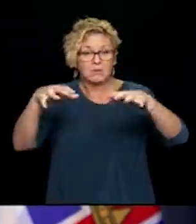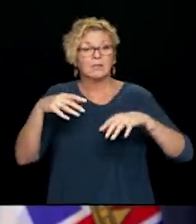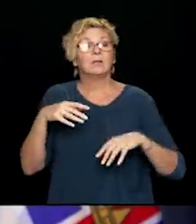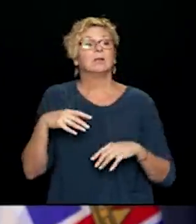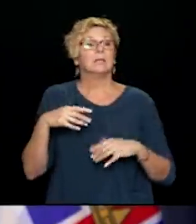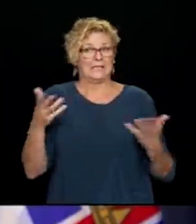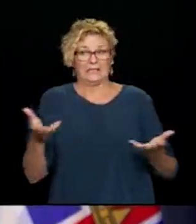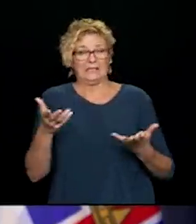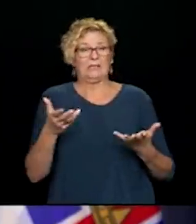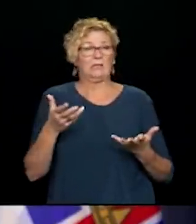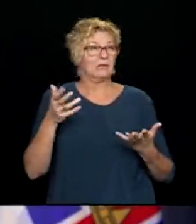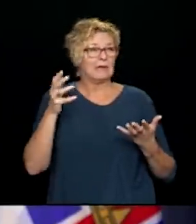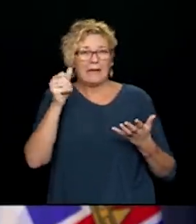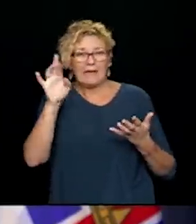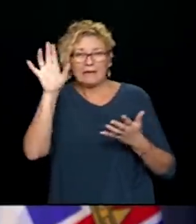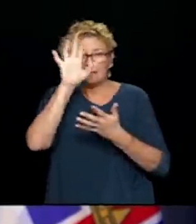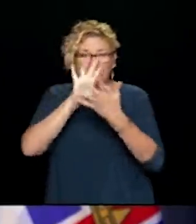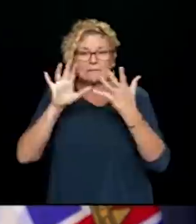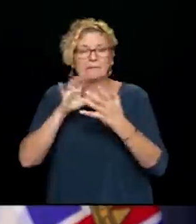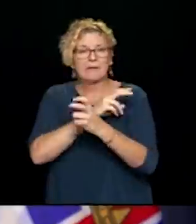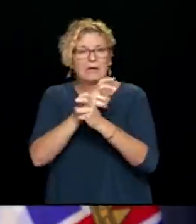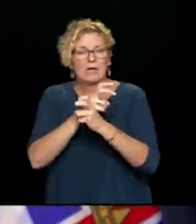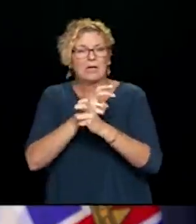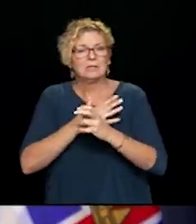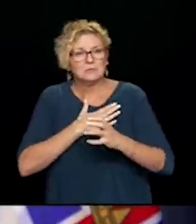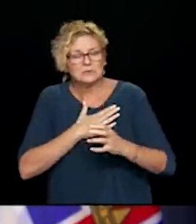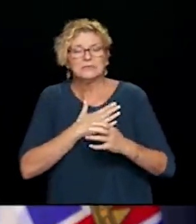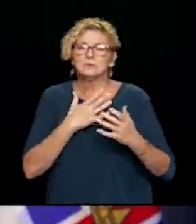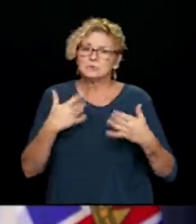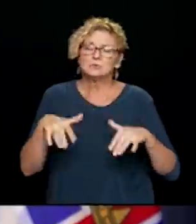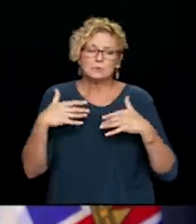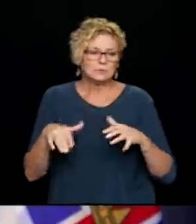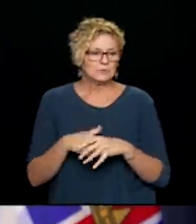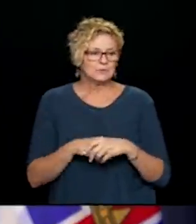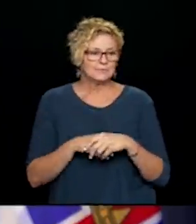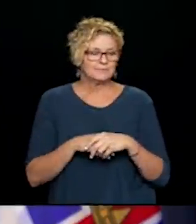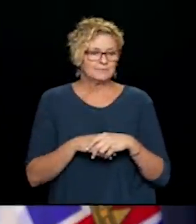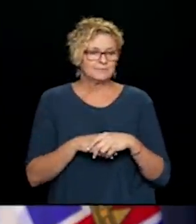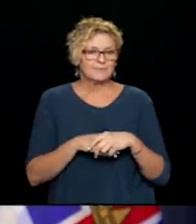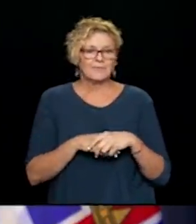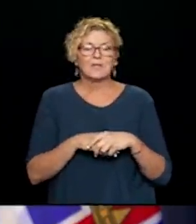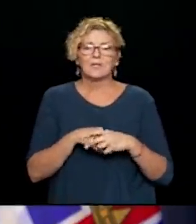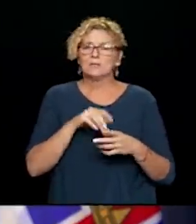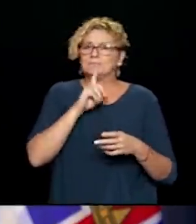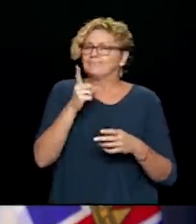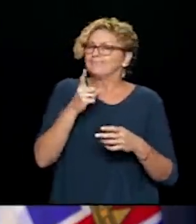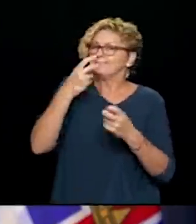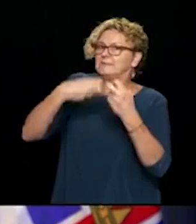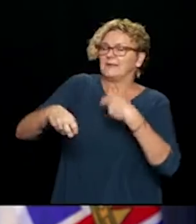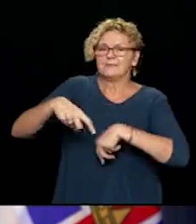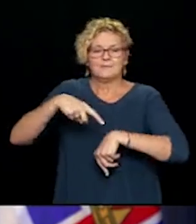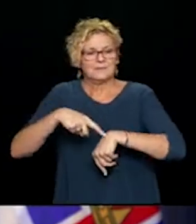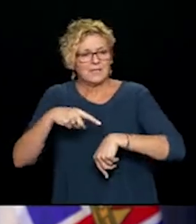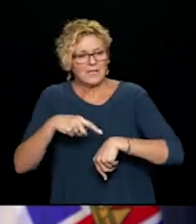since the beginning of the pandemic, since we declared a public health emergency in March, since we set up our emergency response in